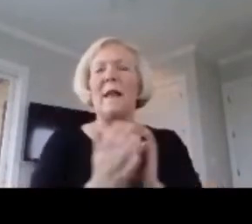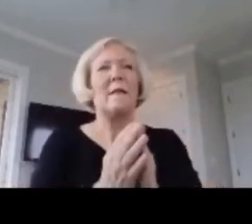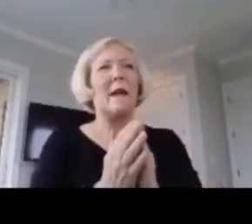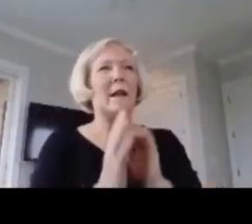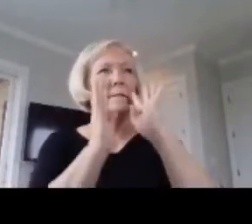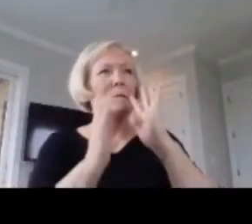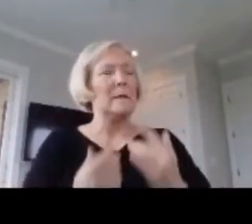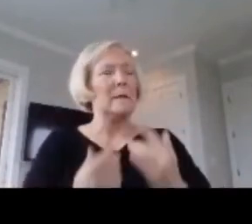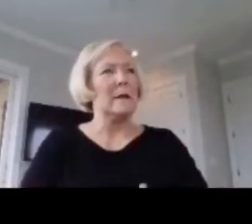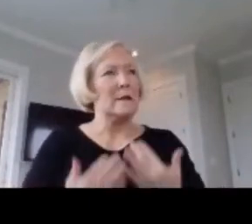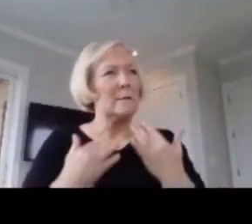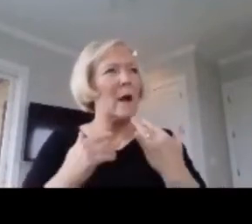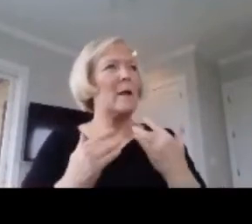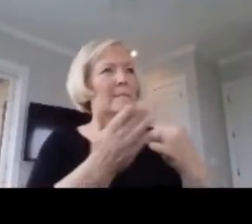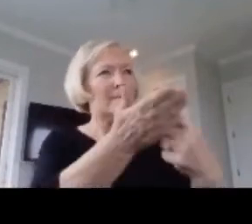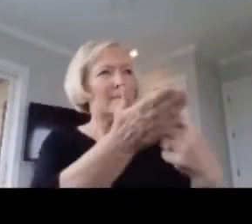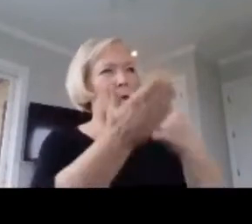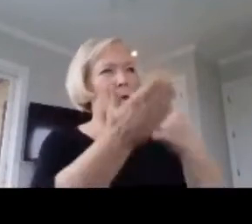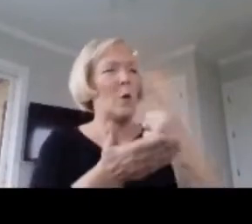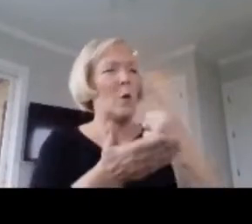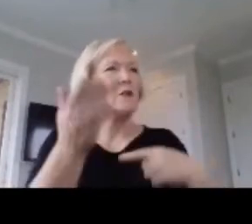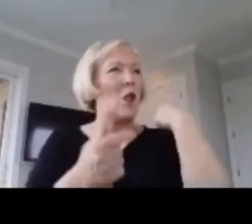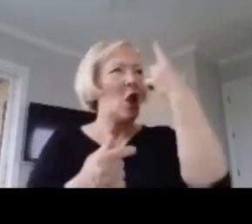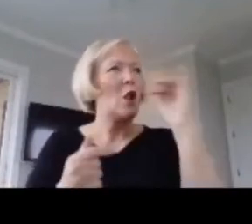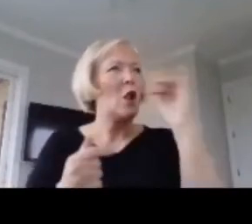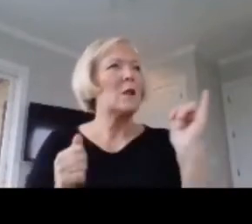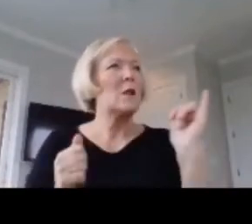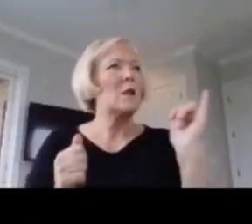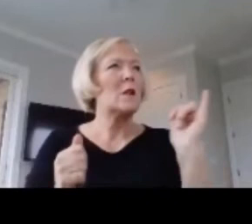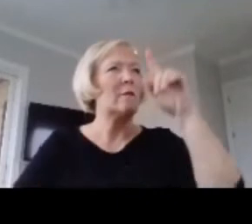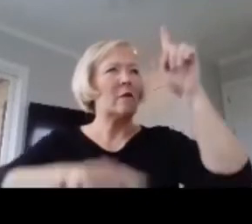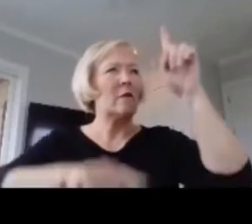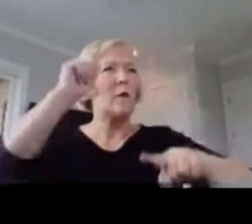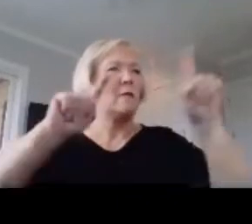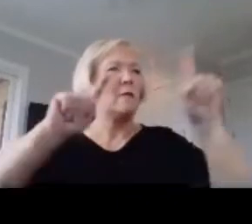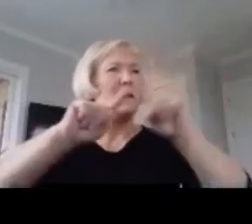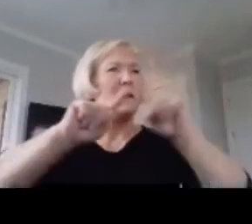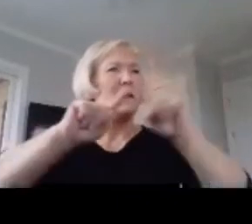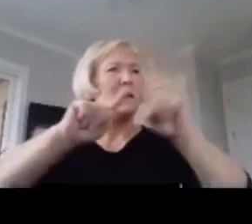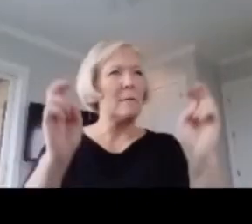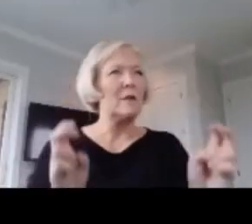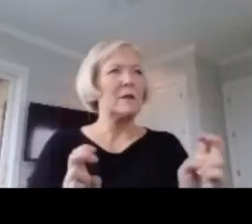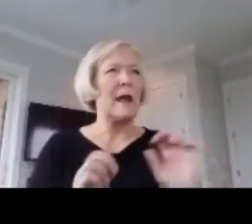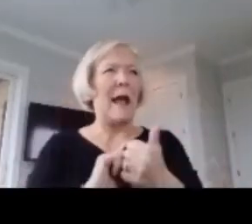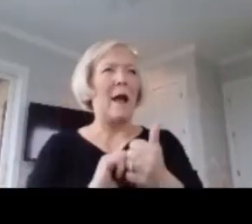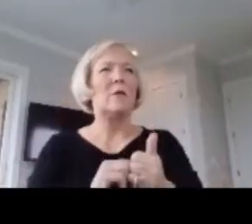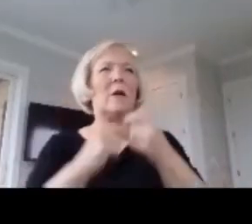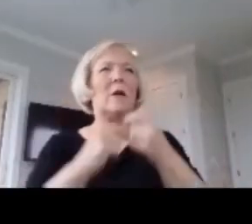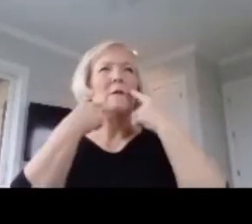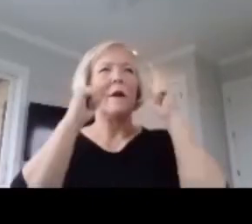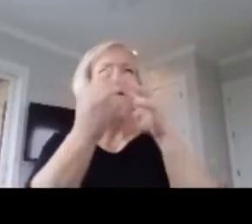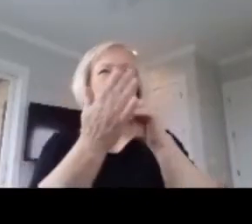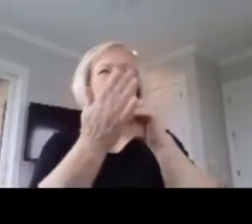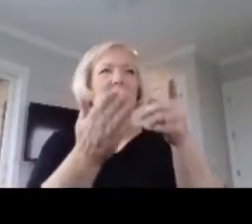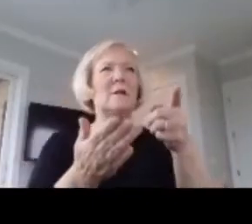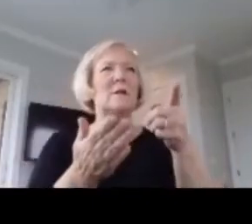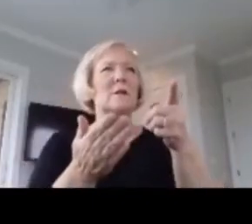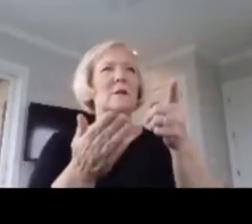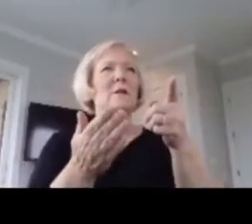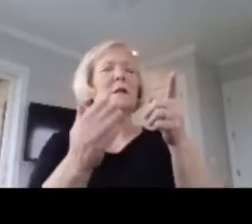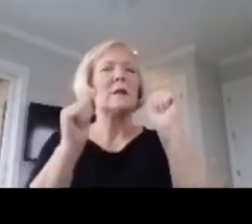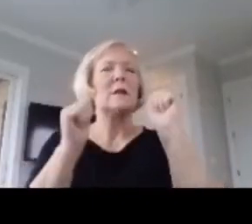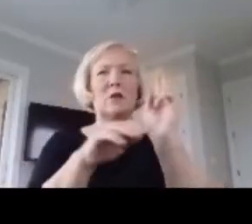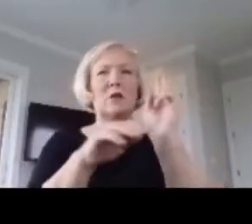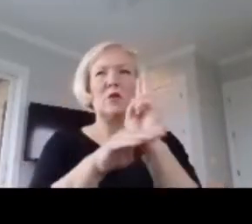agency looks like across disciplines and how effective teachers use it as a means for self-improvement. These